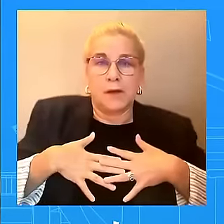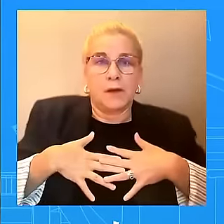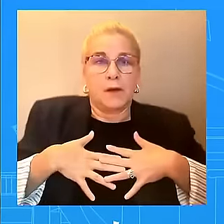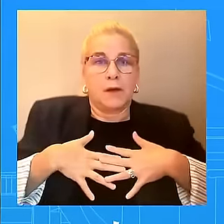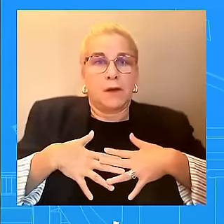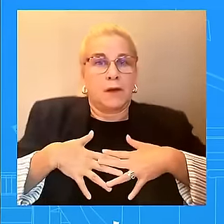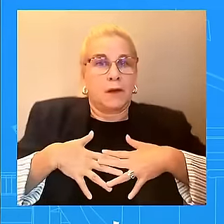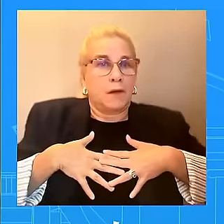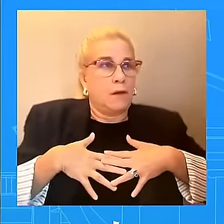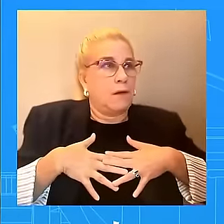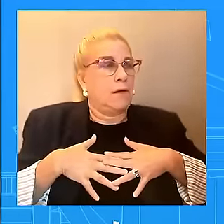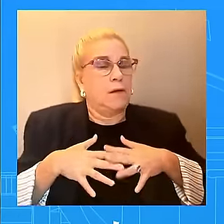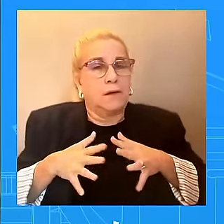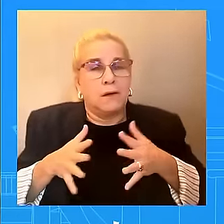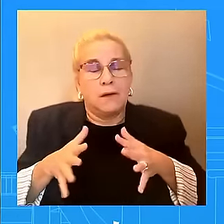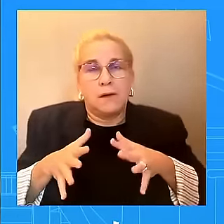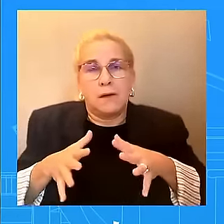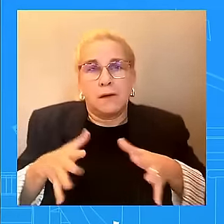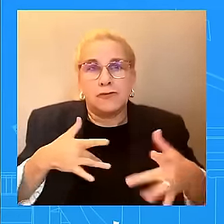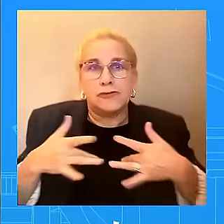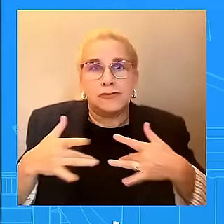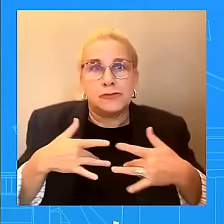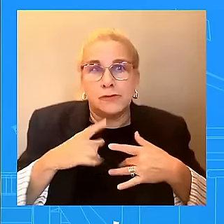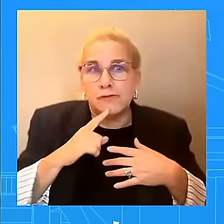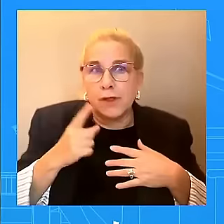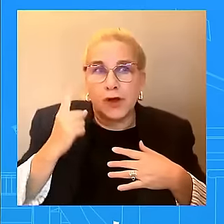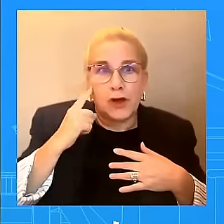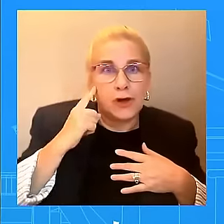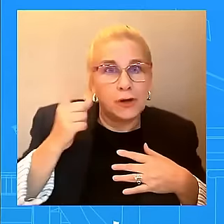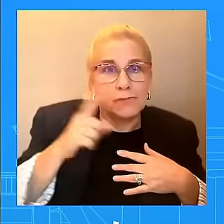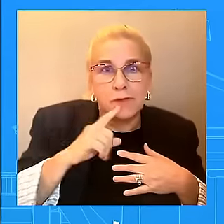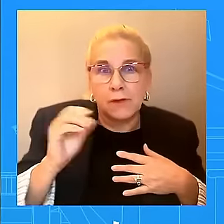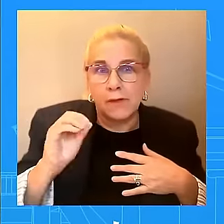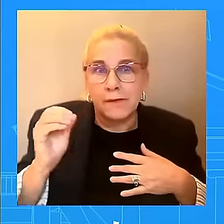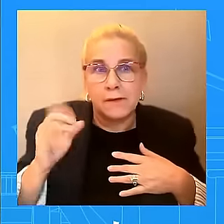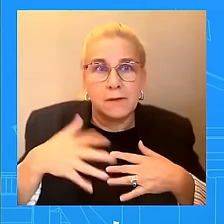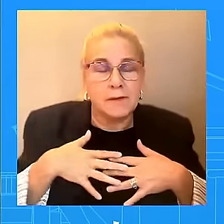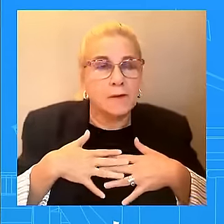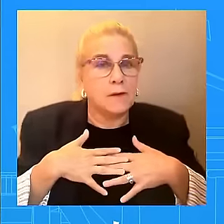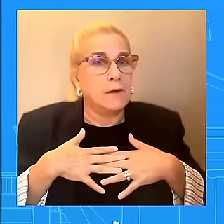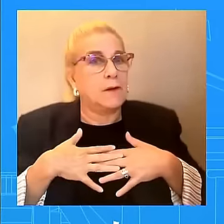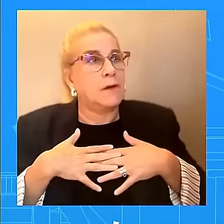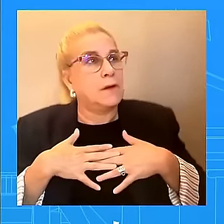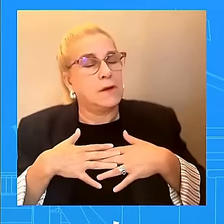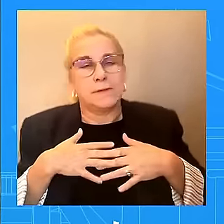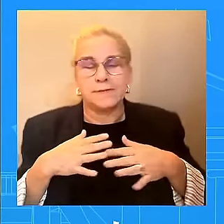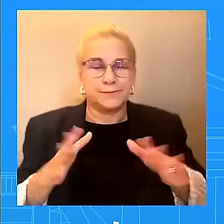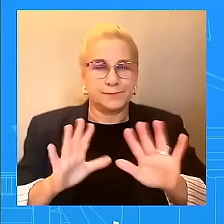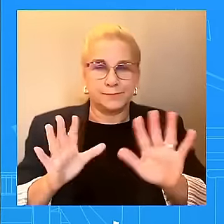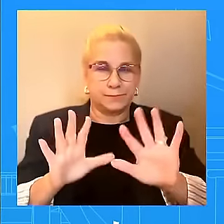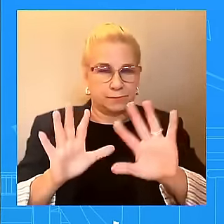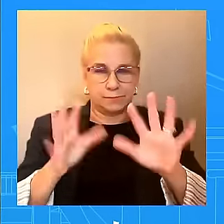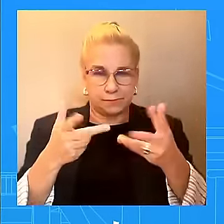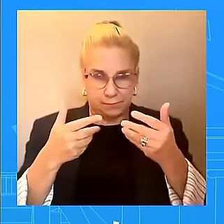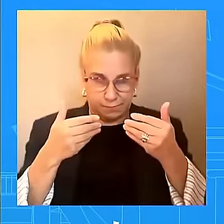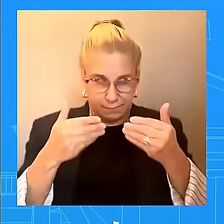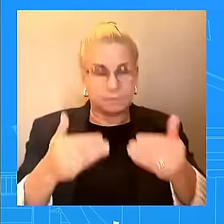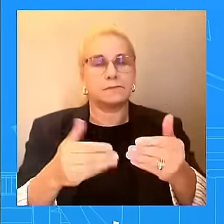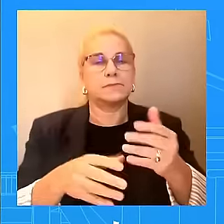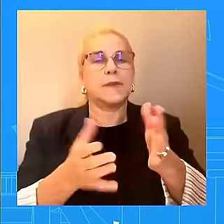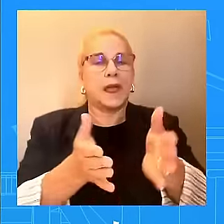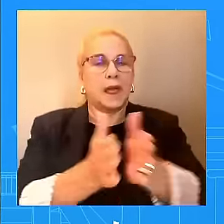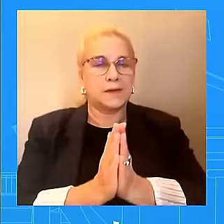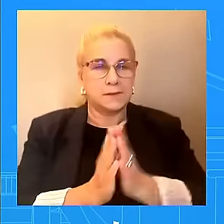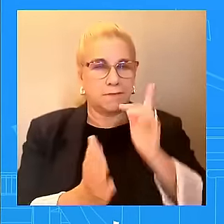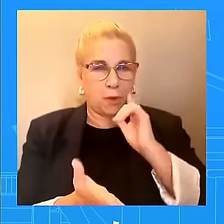And, you know, people who need help should seek help from the federal government. There is assistance out there. I talked about hundreds